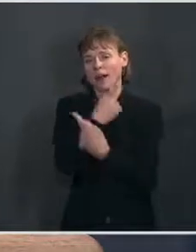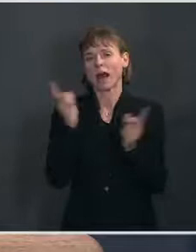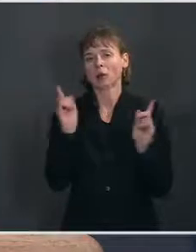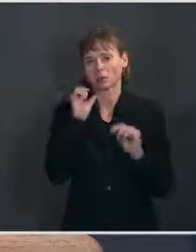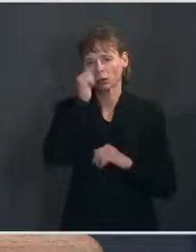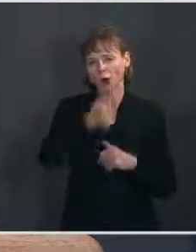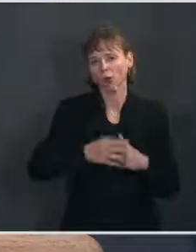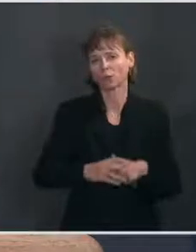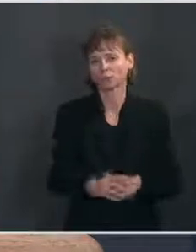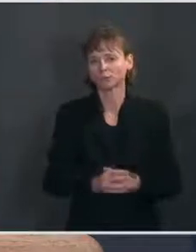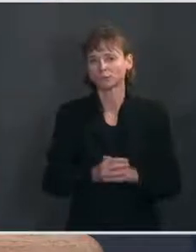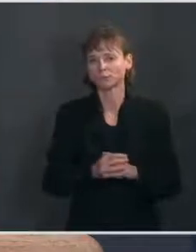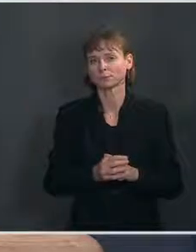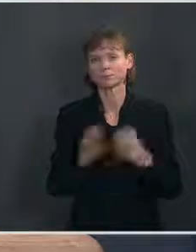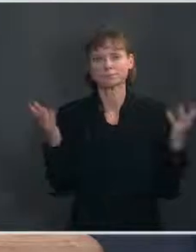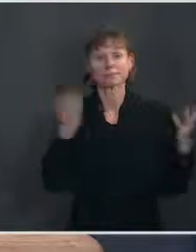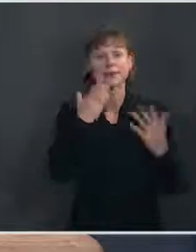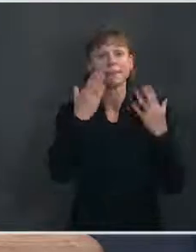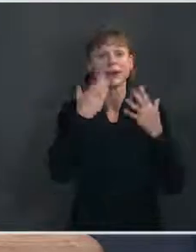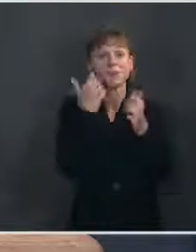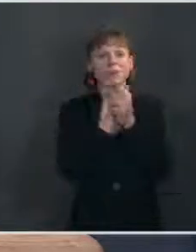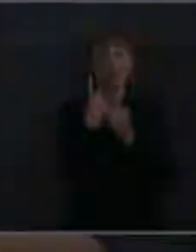The you. Ms. Great. Thank you, everyone.